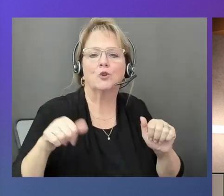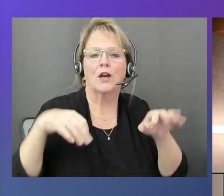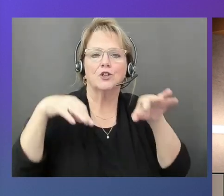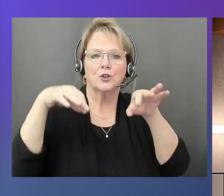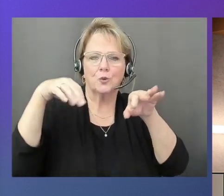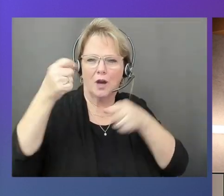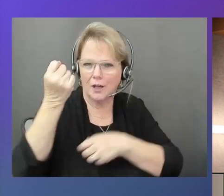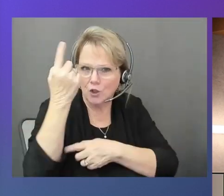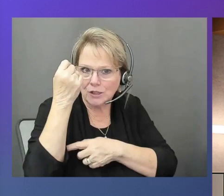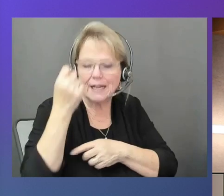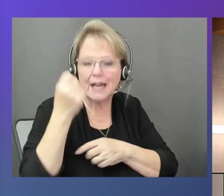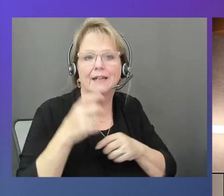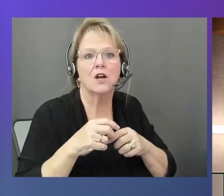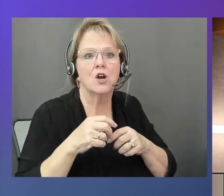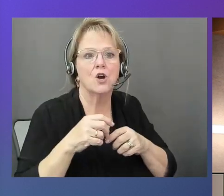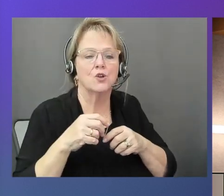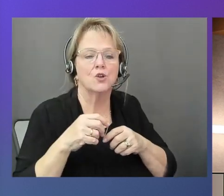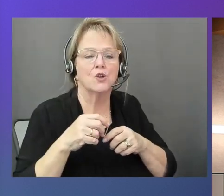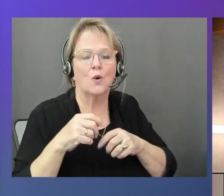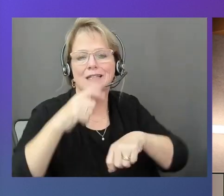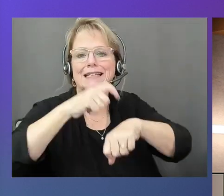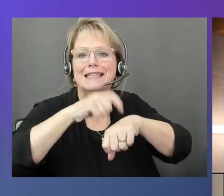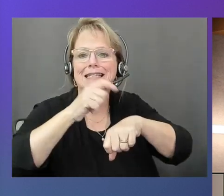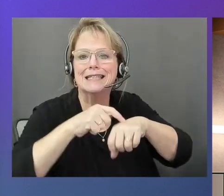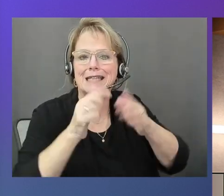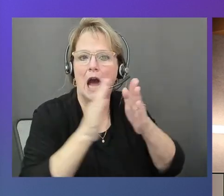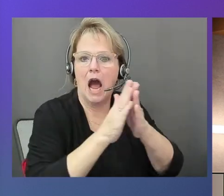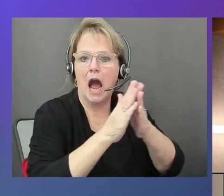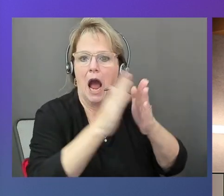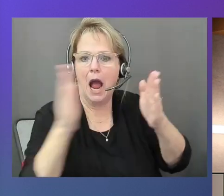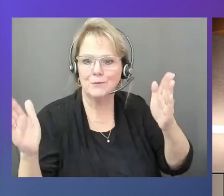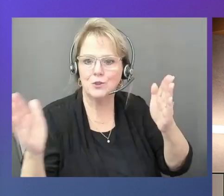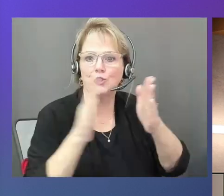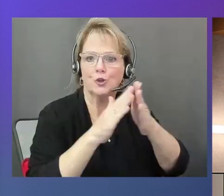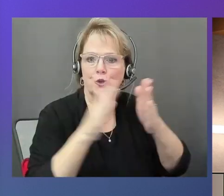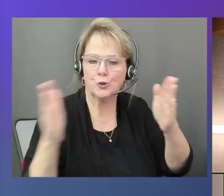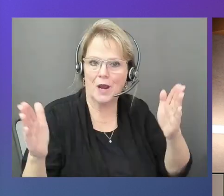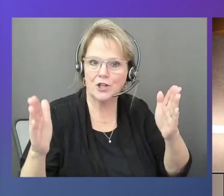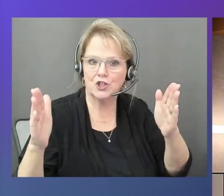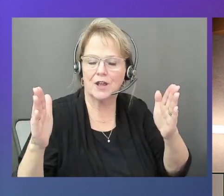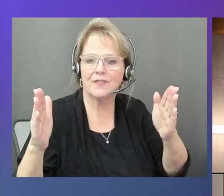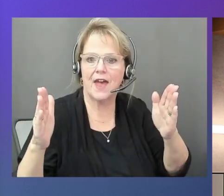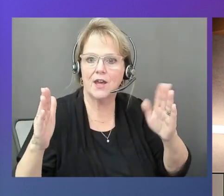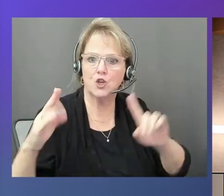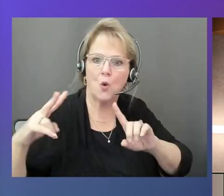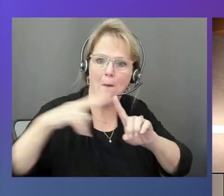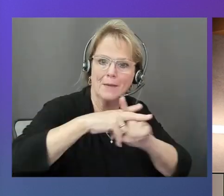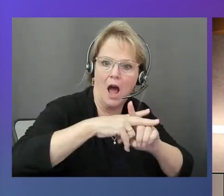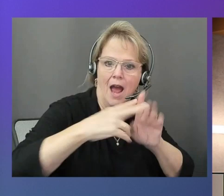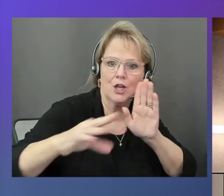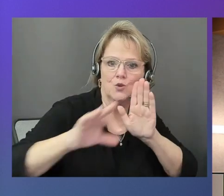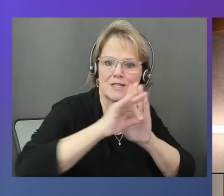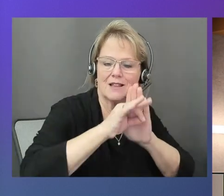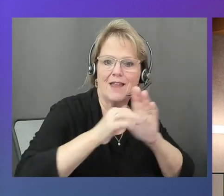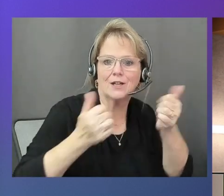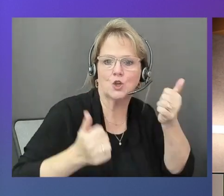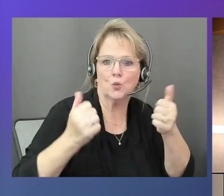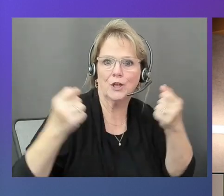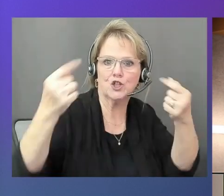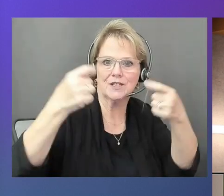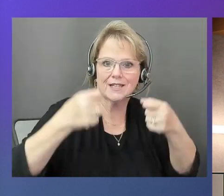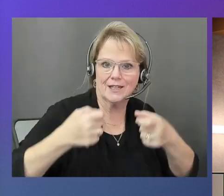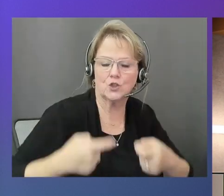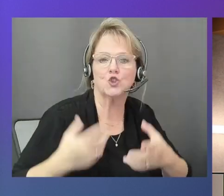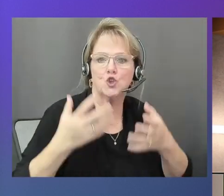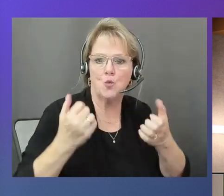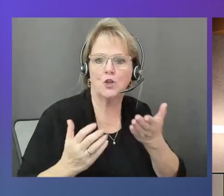it's a certain time duration window that you outline and you select which signals you want to collect and how frequent.